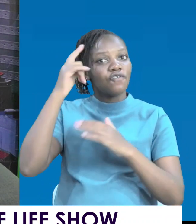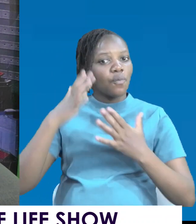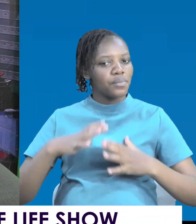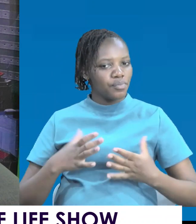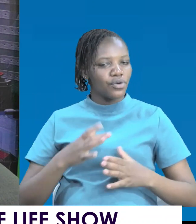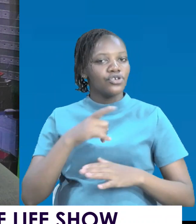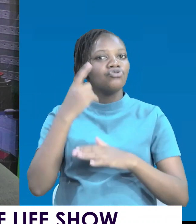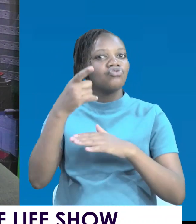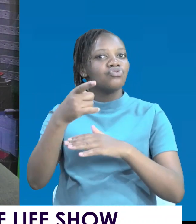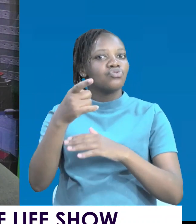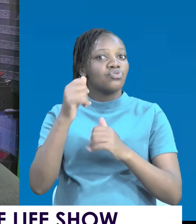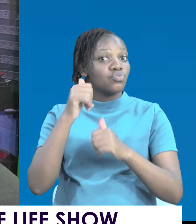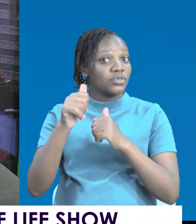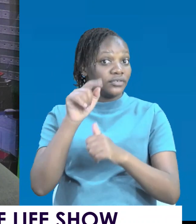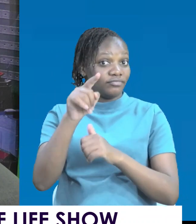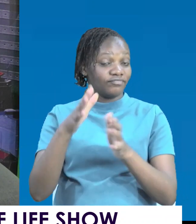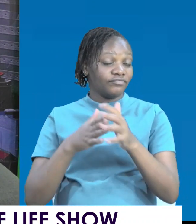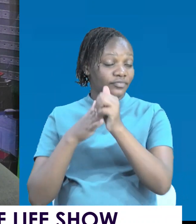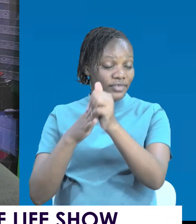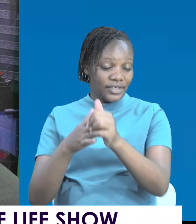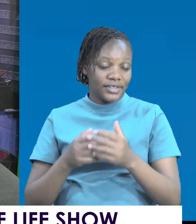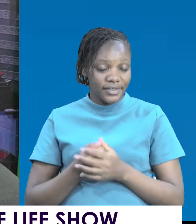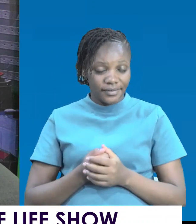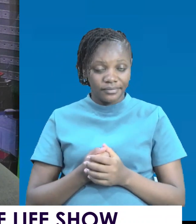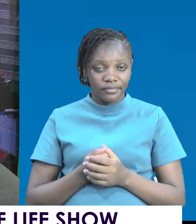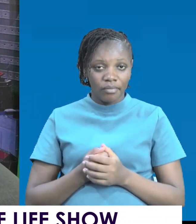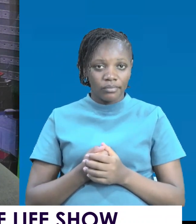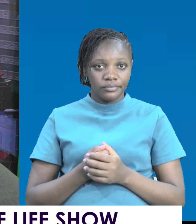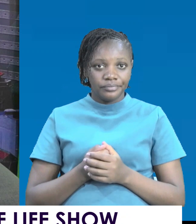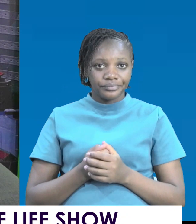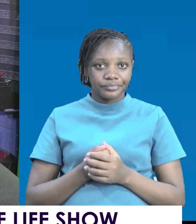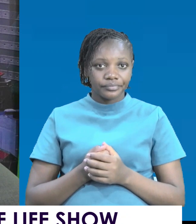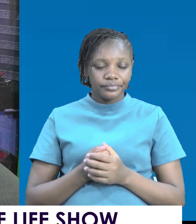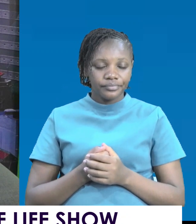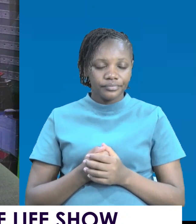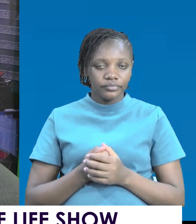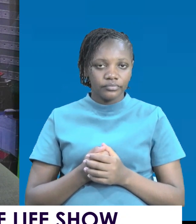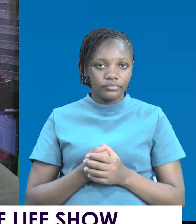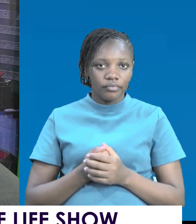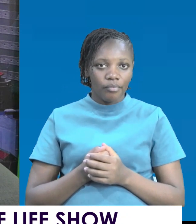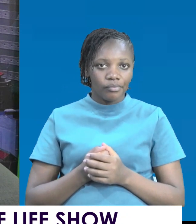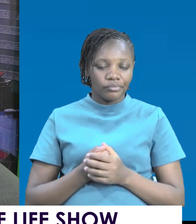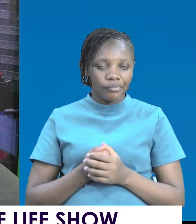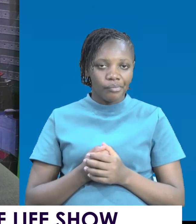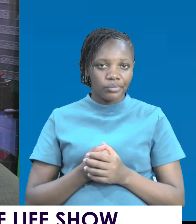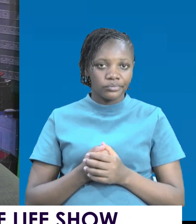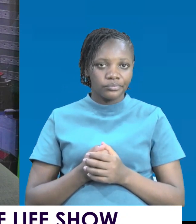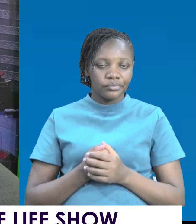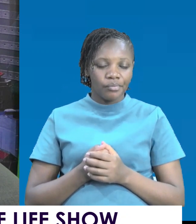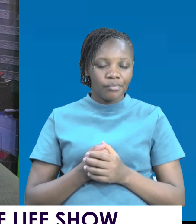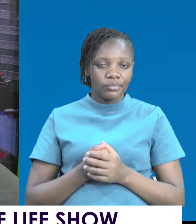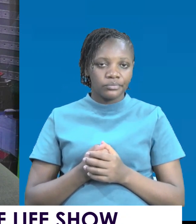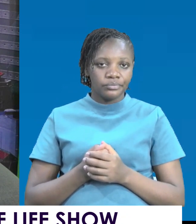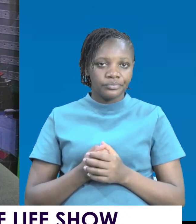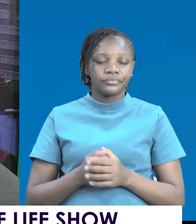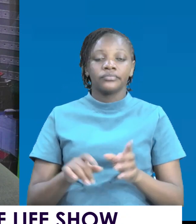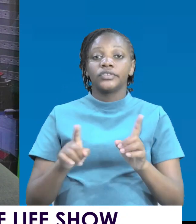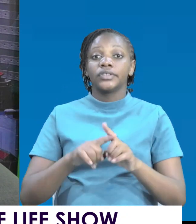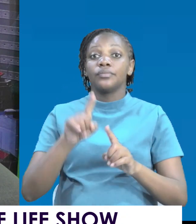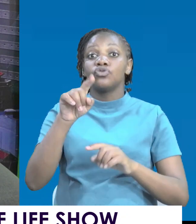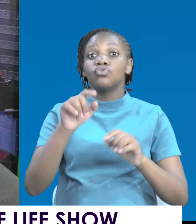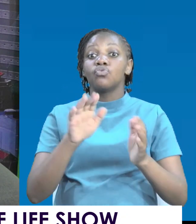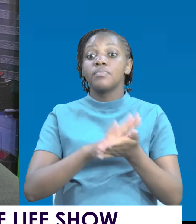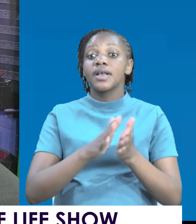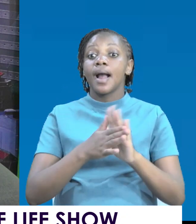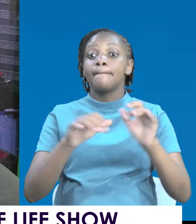company? Are you empathizing with the people in that nation? In that generation? You are a system.